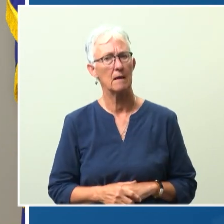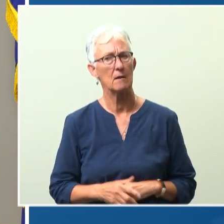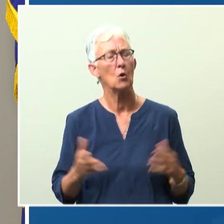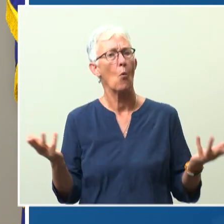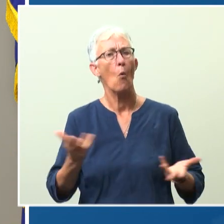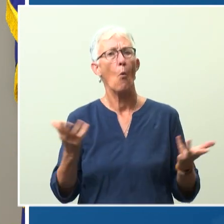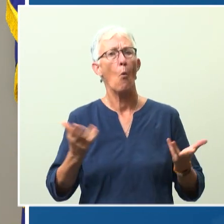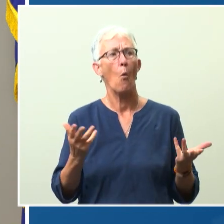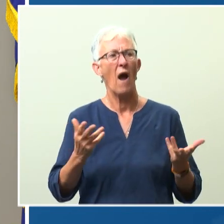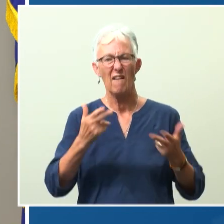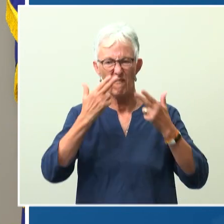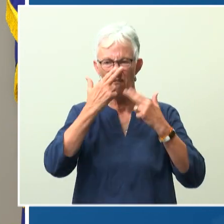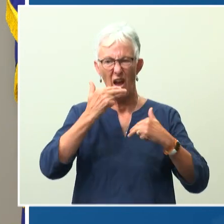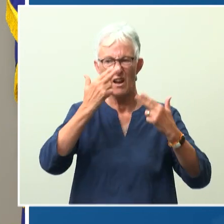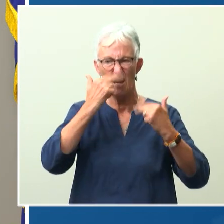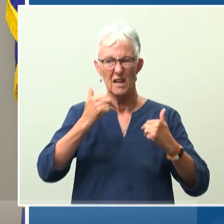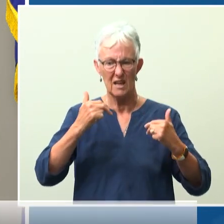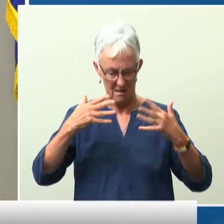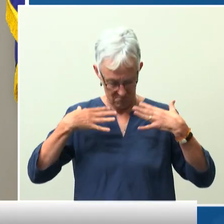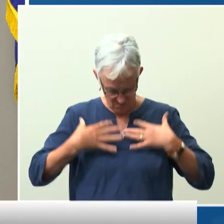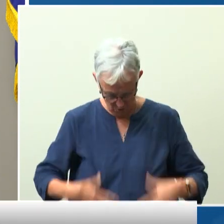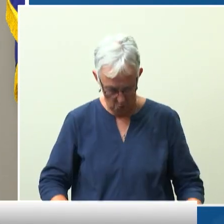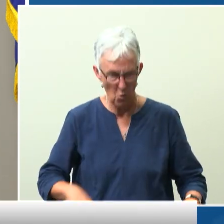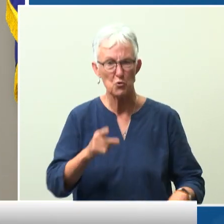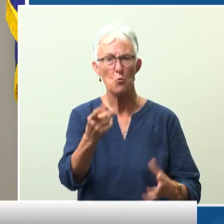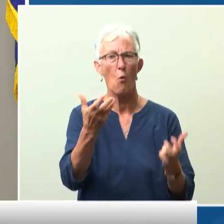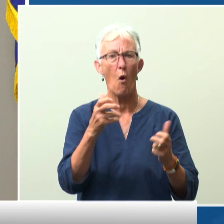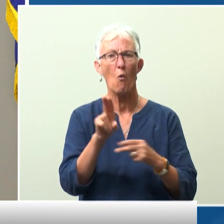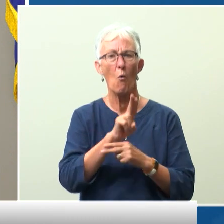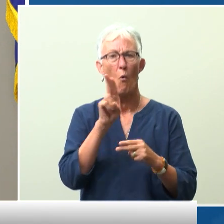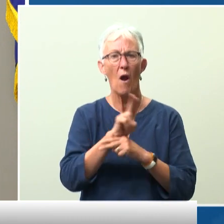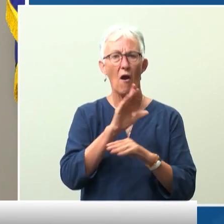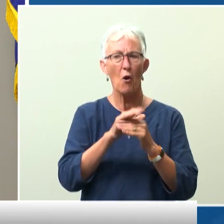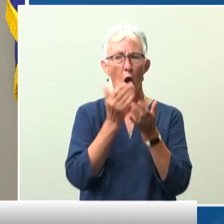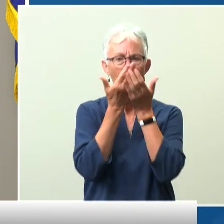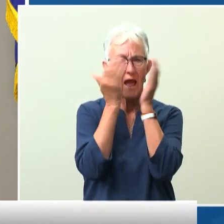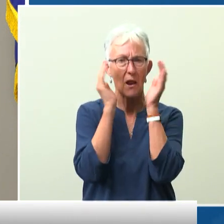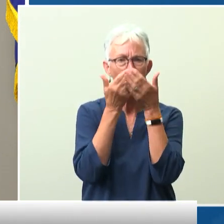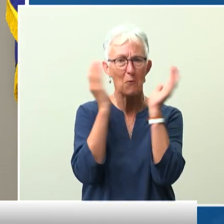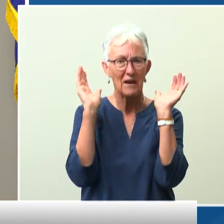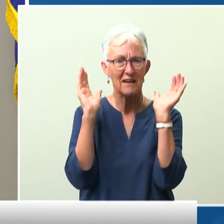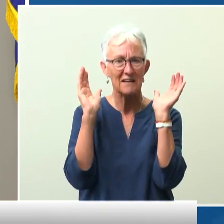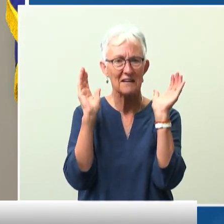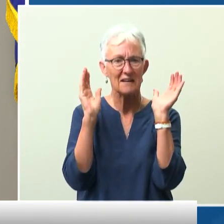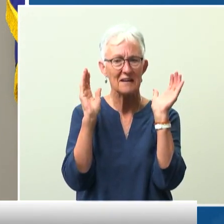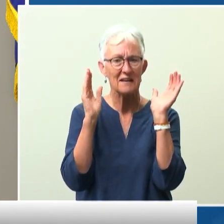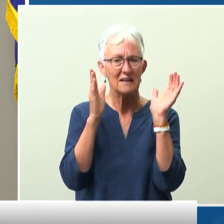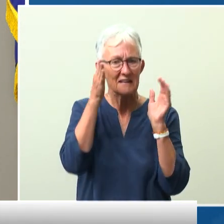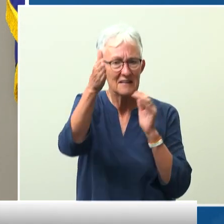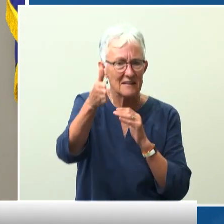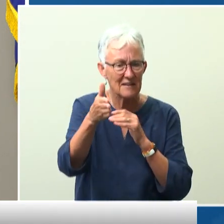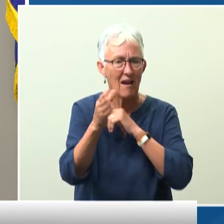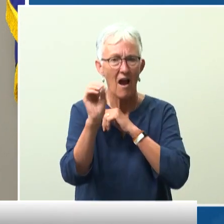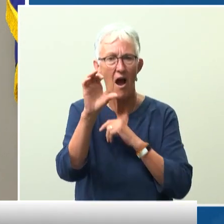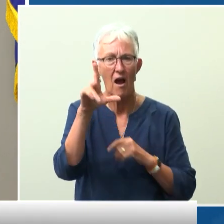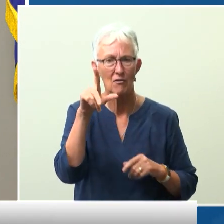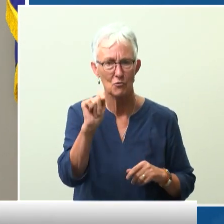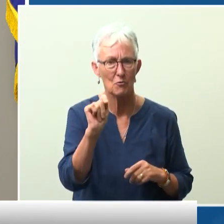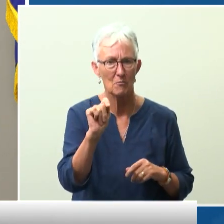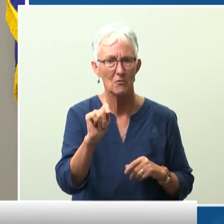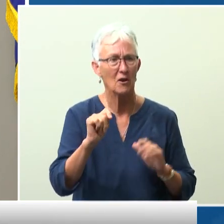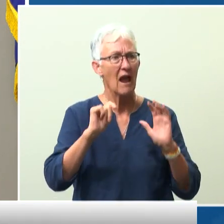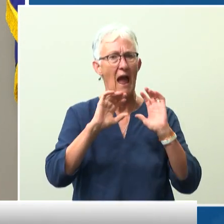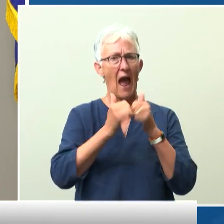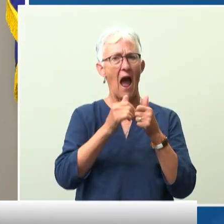Halloween for the kids on your block. Or what ends you would go to in order to keep those same kids safe and healthy if their parents were in